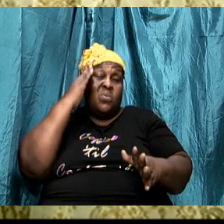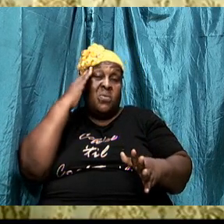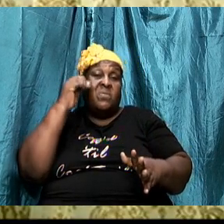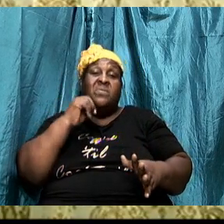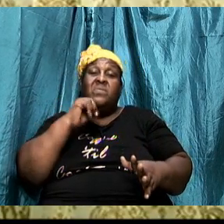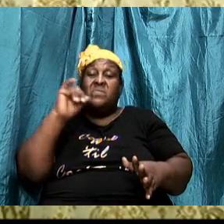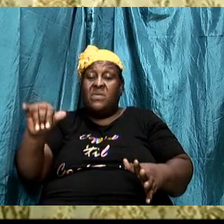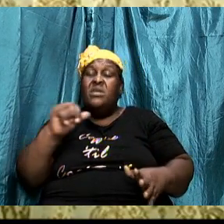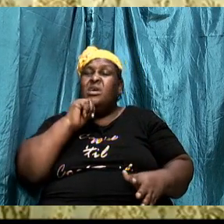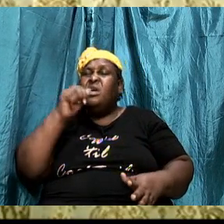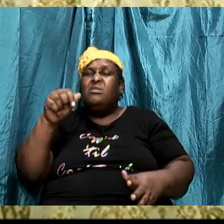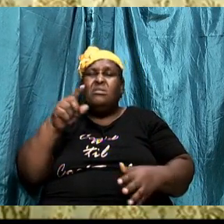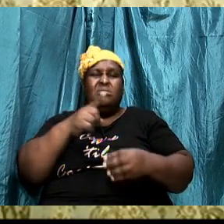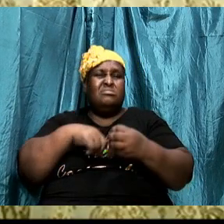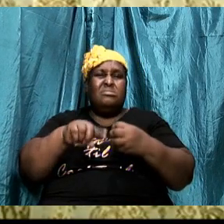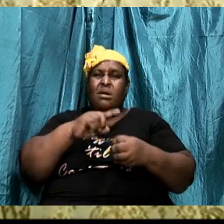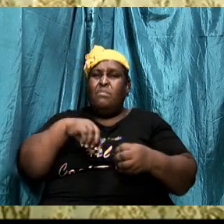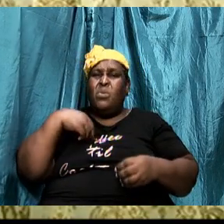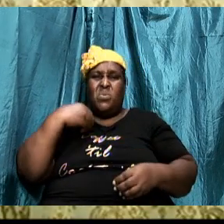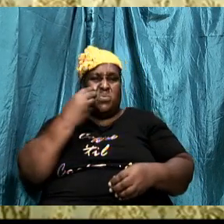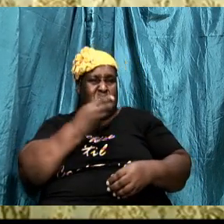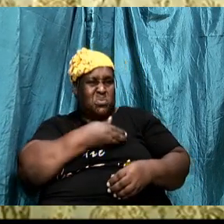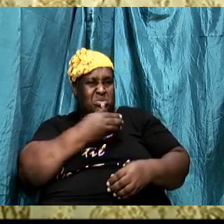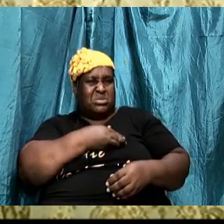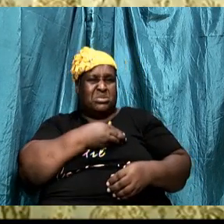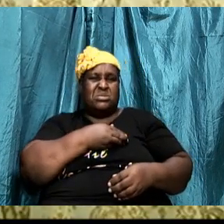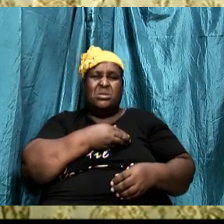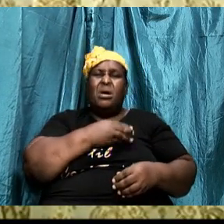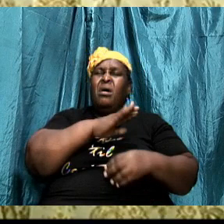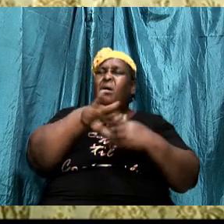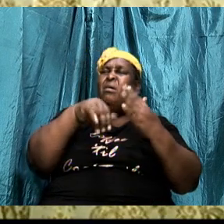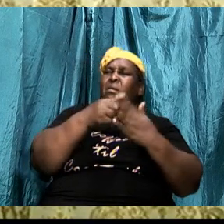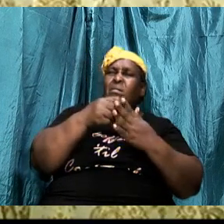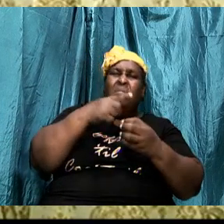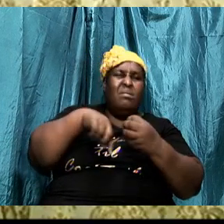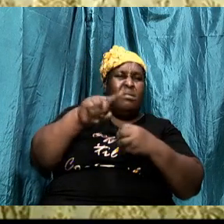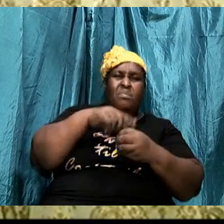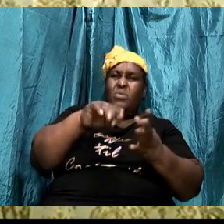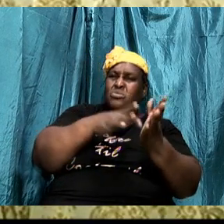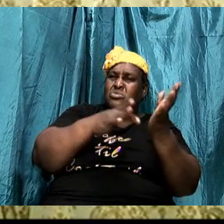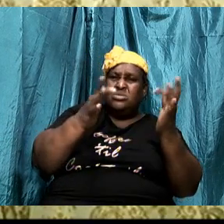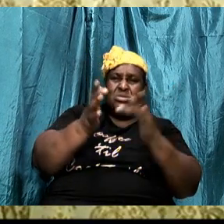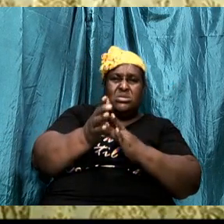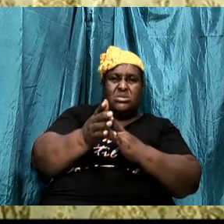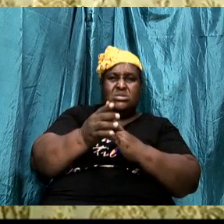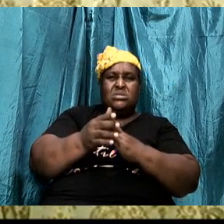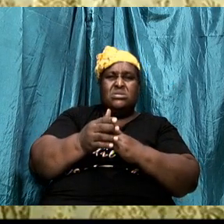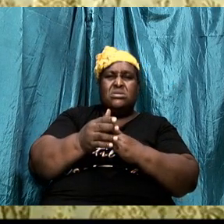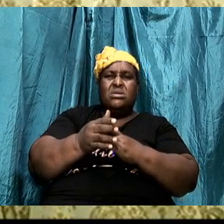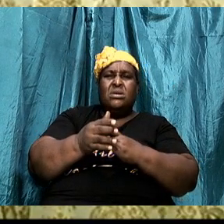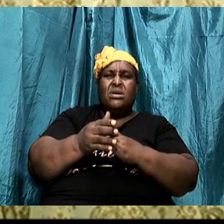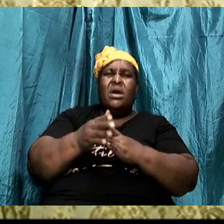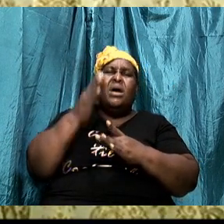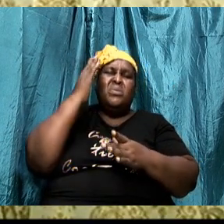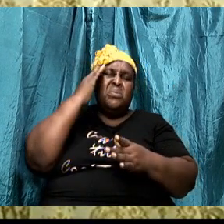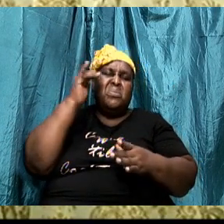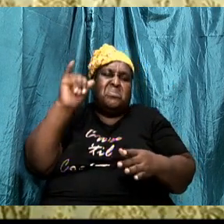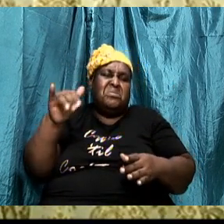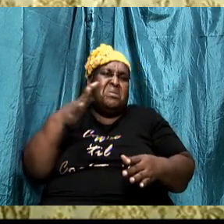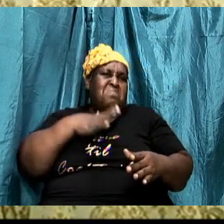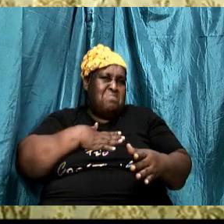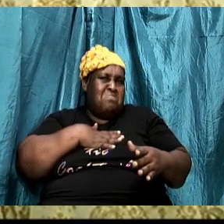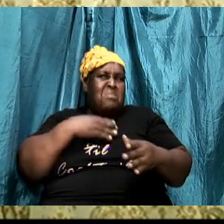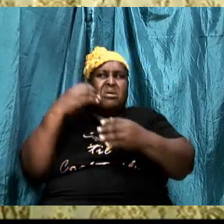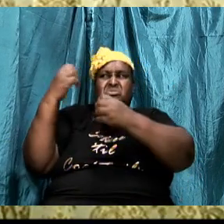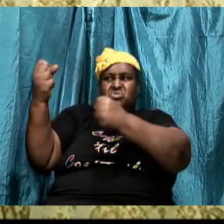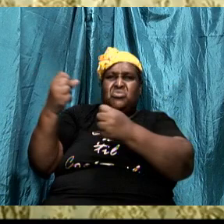about Him. It's by recognizing that my strength will fail and when my